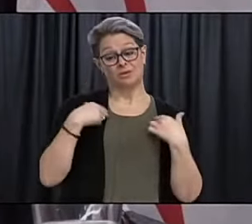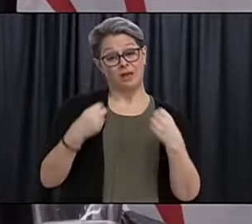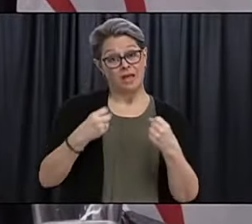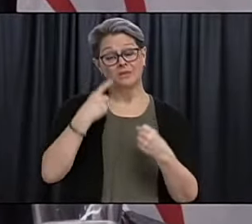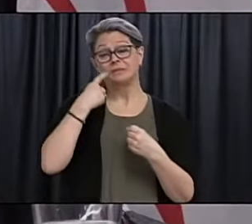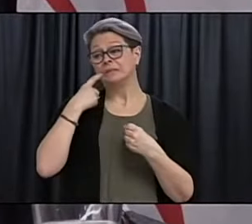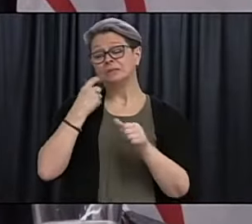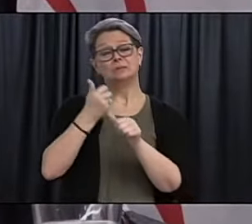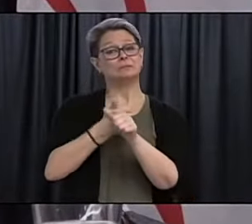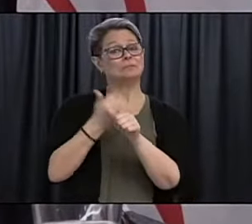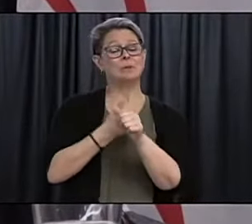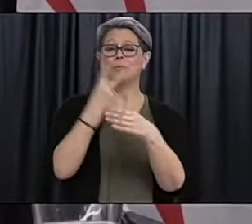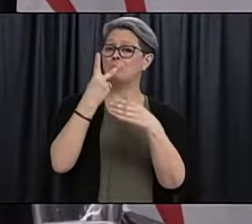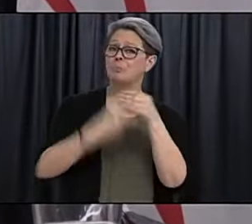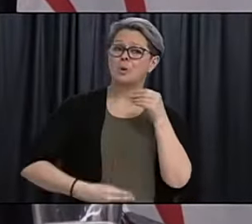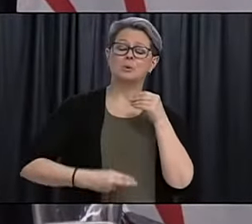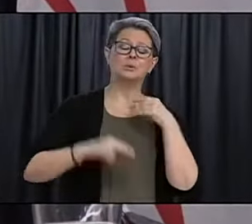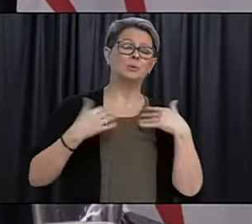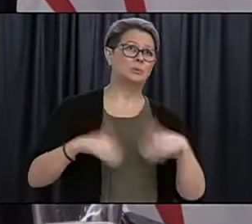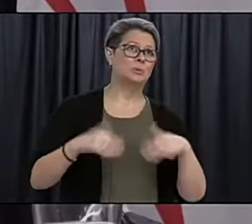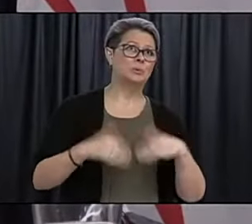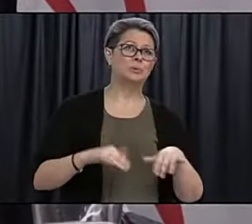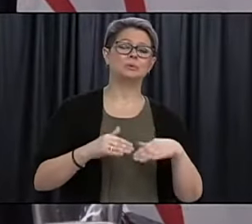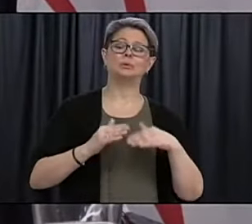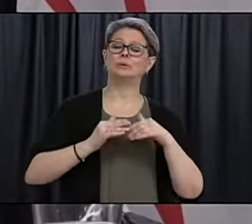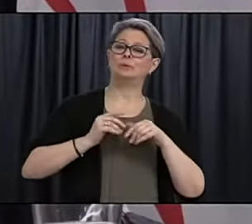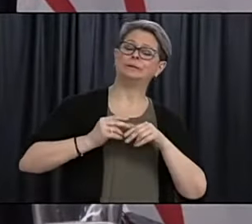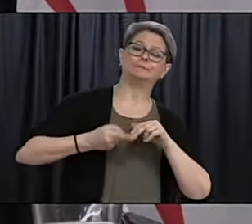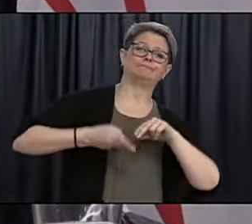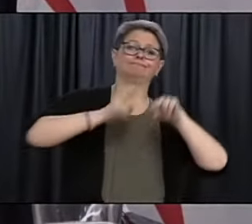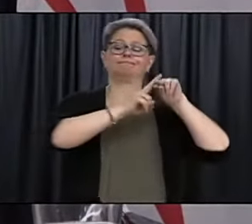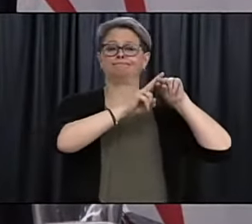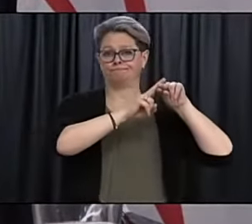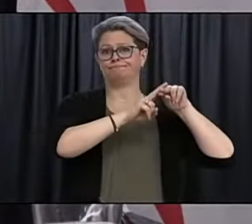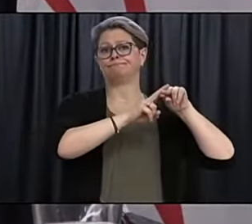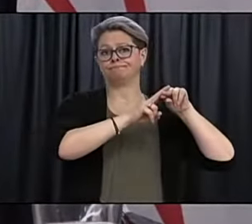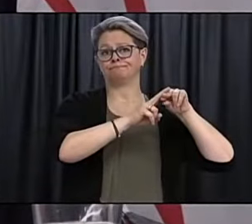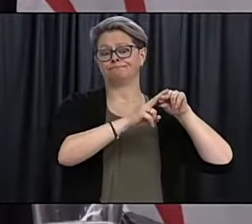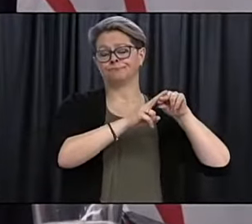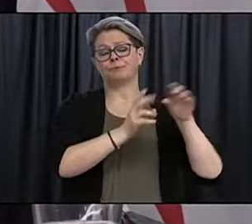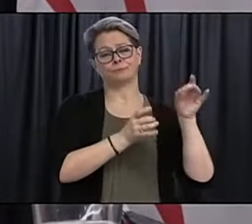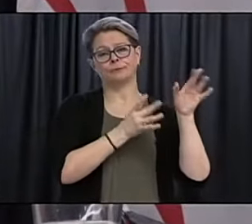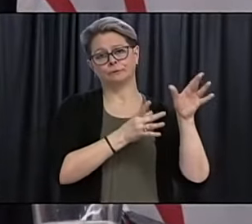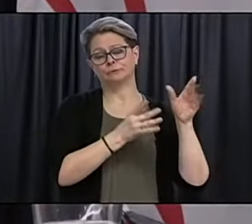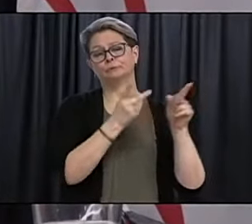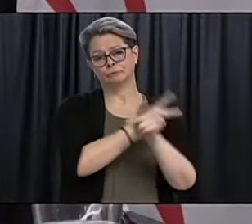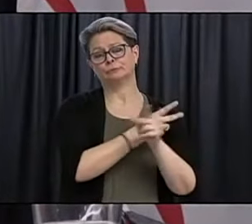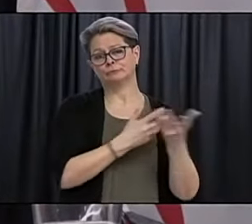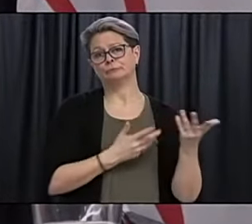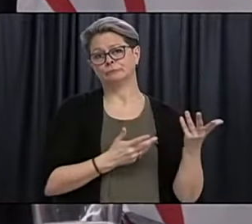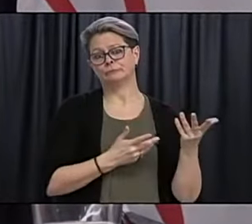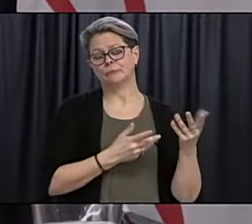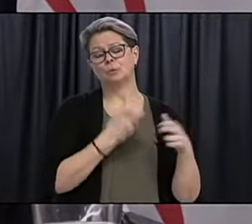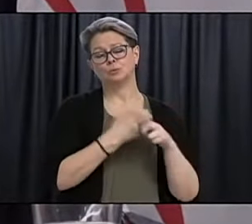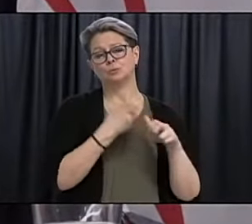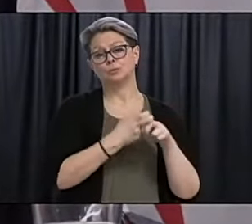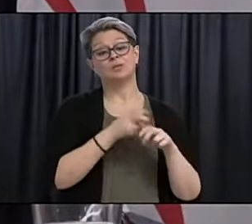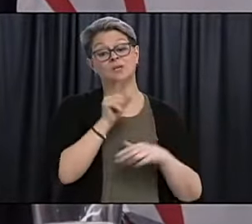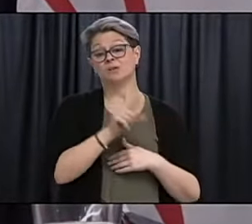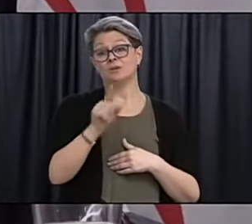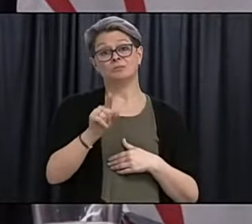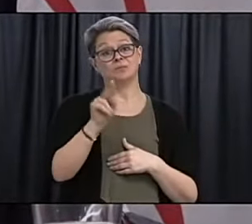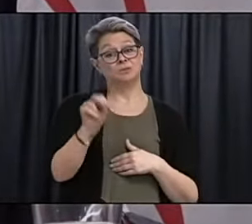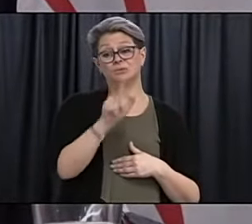and addictions, uh, have suffered, uh, during a pandemic and a lockdown and, uh, our government, uh, will be there, uh,